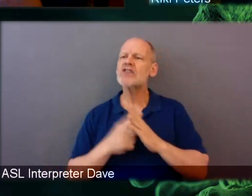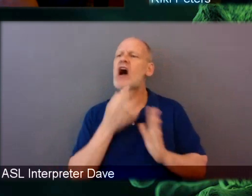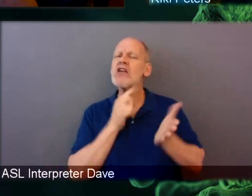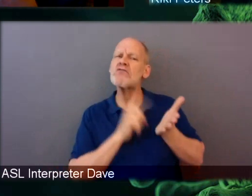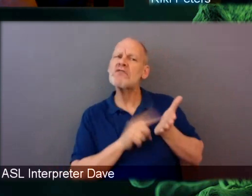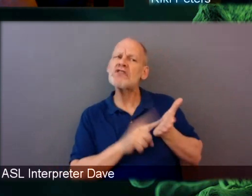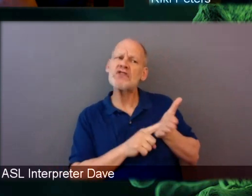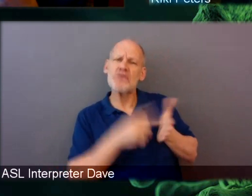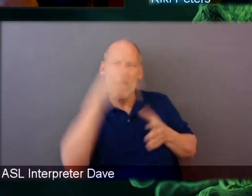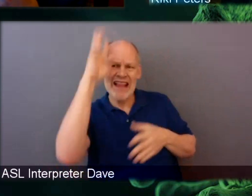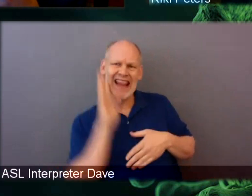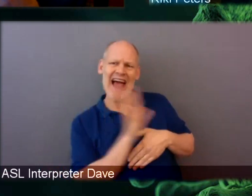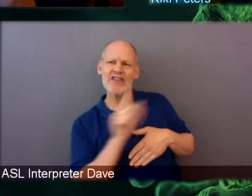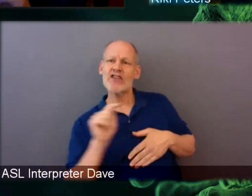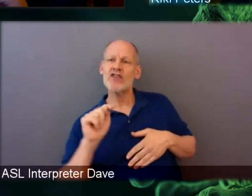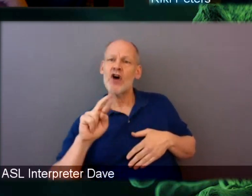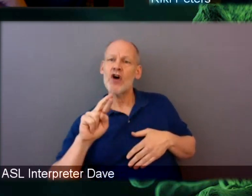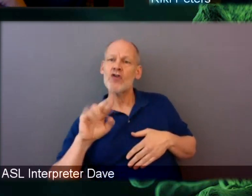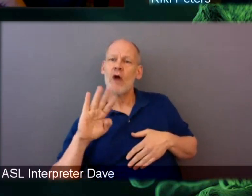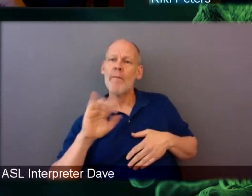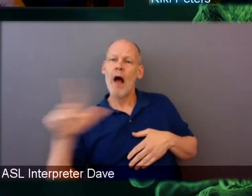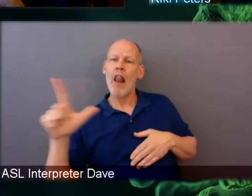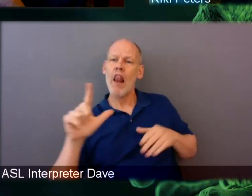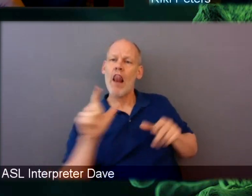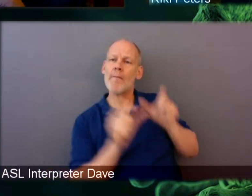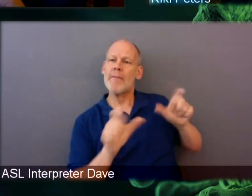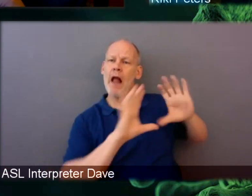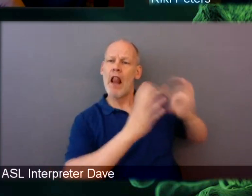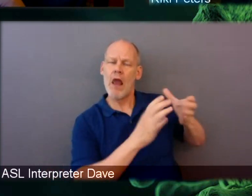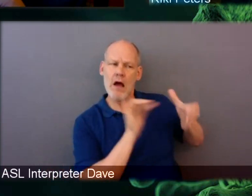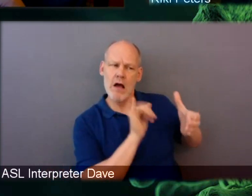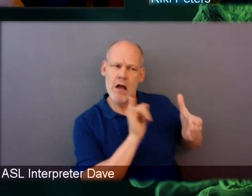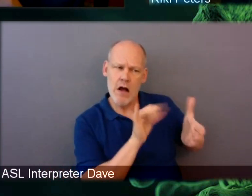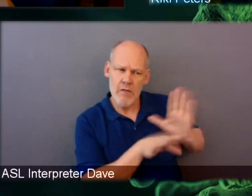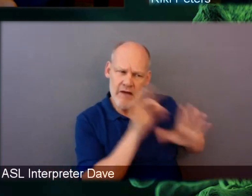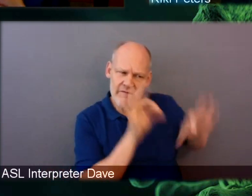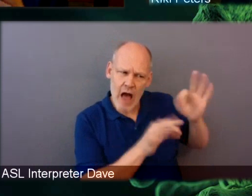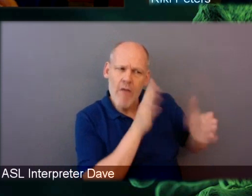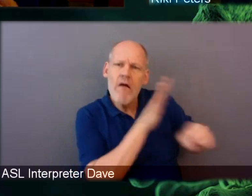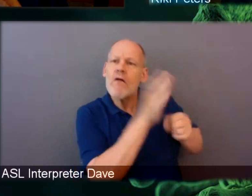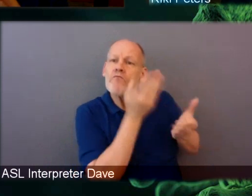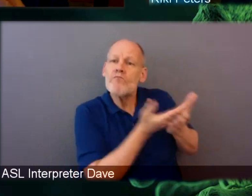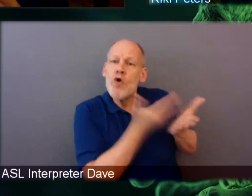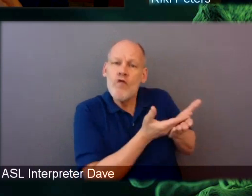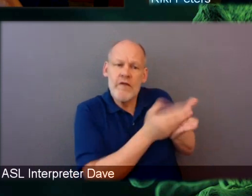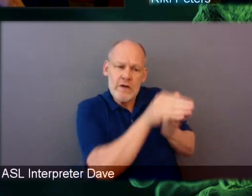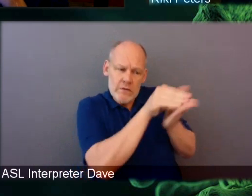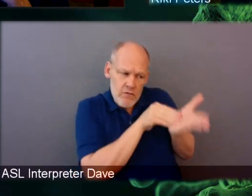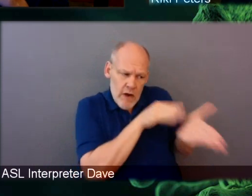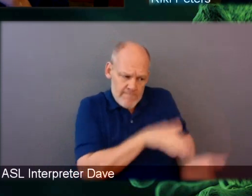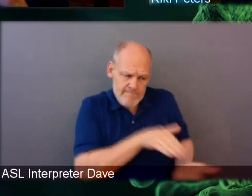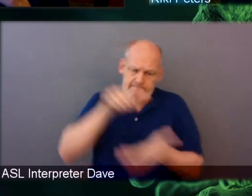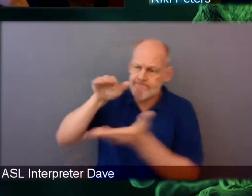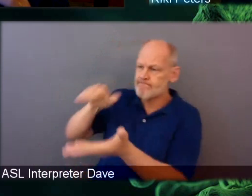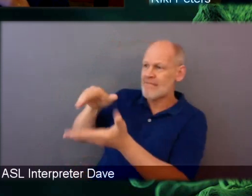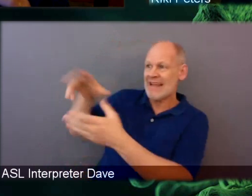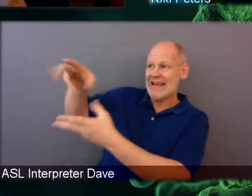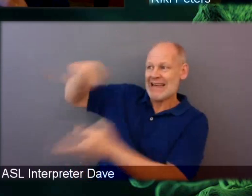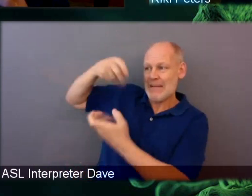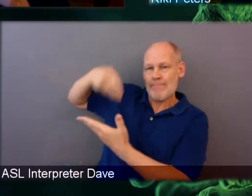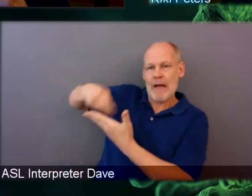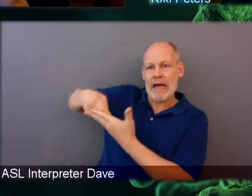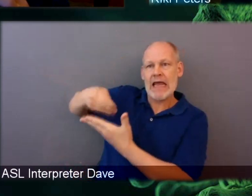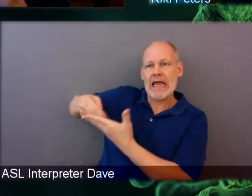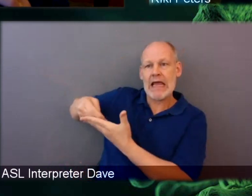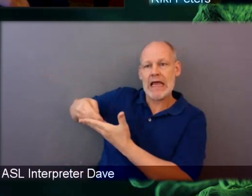and together we were able to get financial support to generate some important pilot data, and that